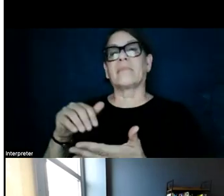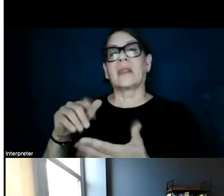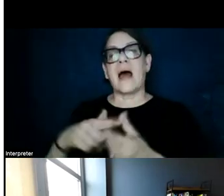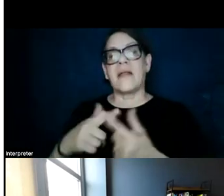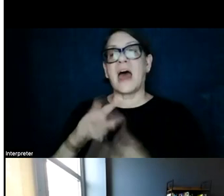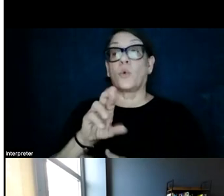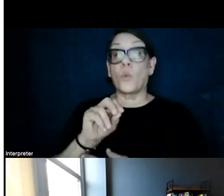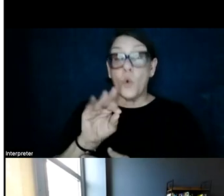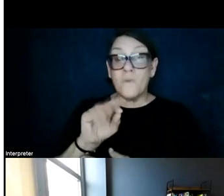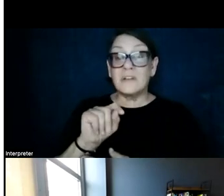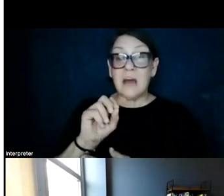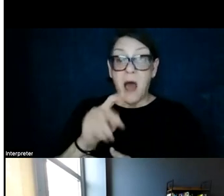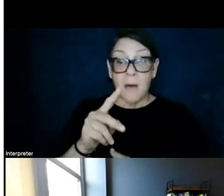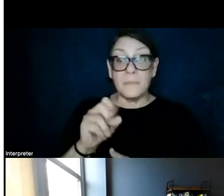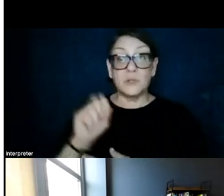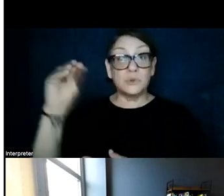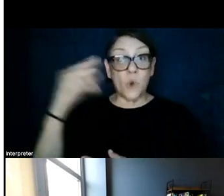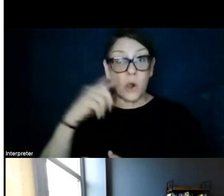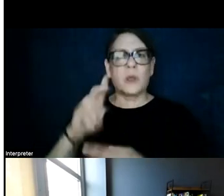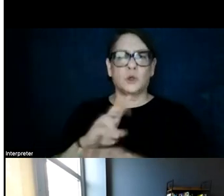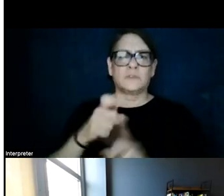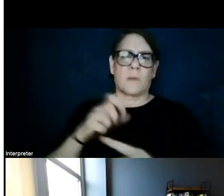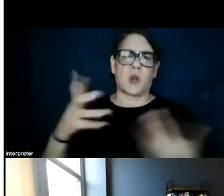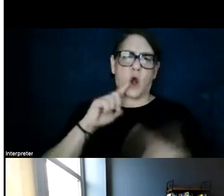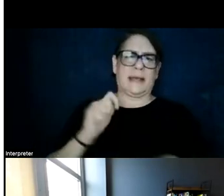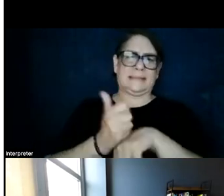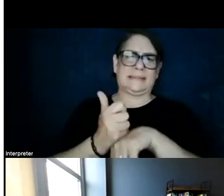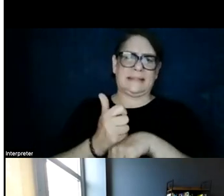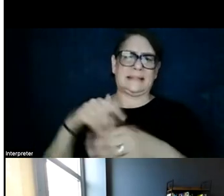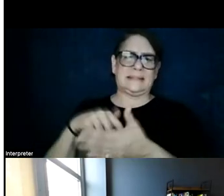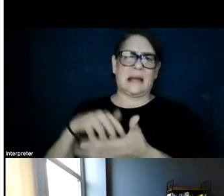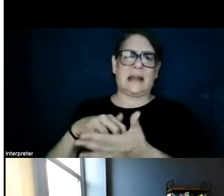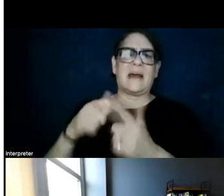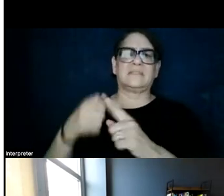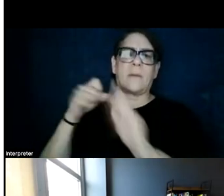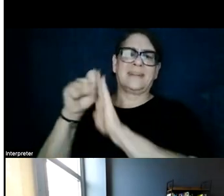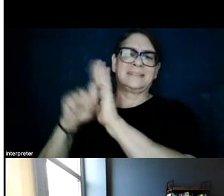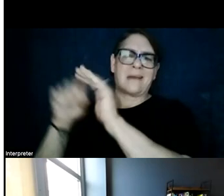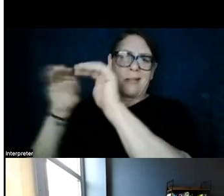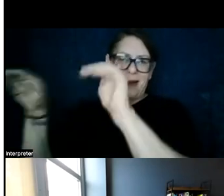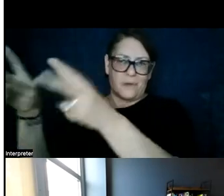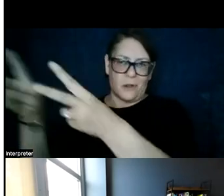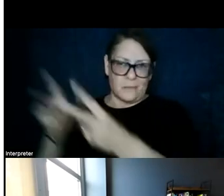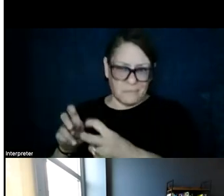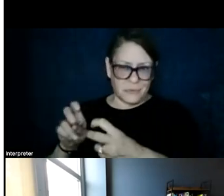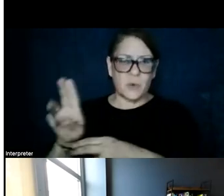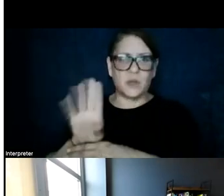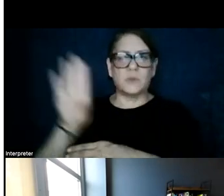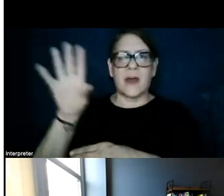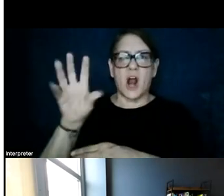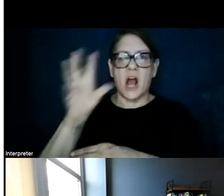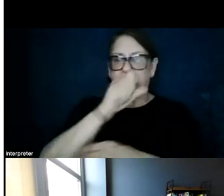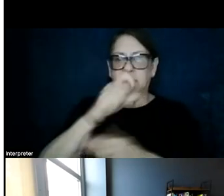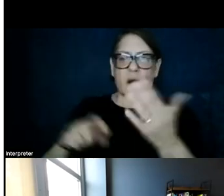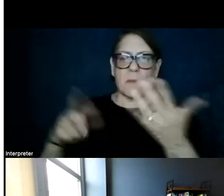solar, we use from an existing study, which is aggregated at the state level. So we use those assumptions, mostly from existing